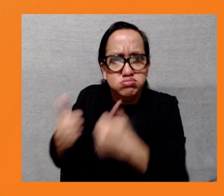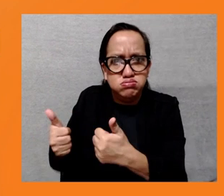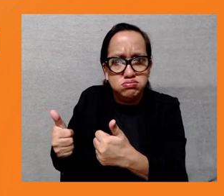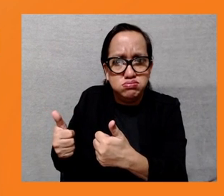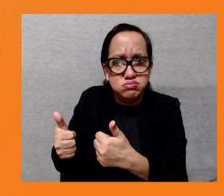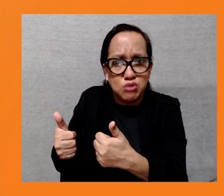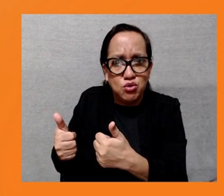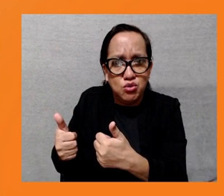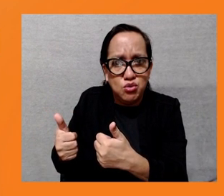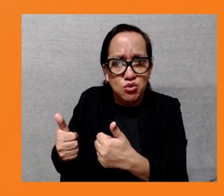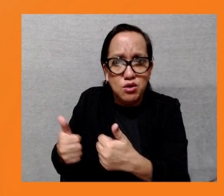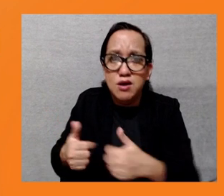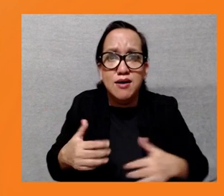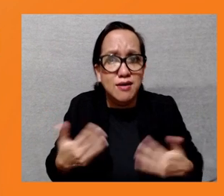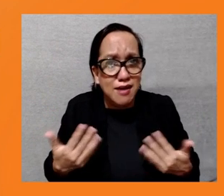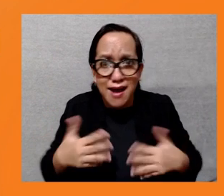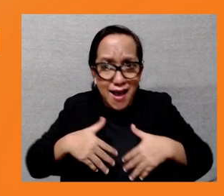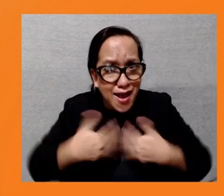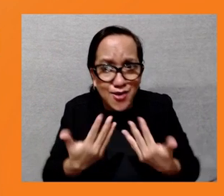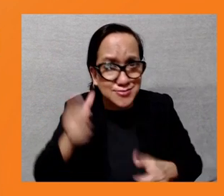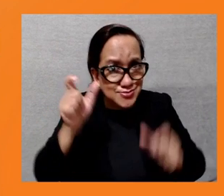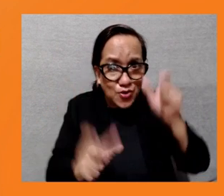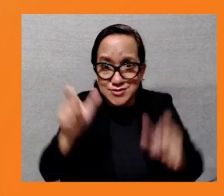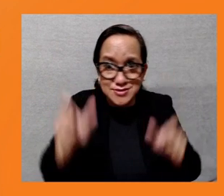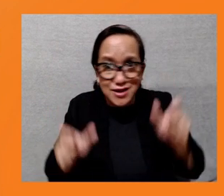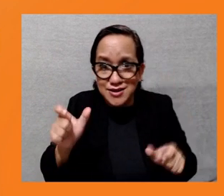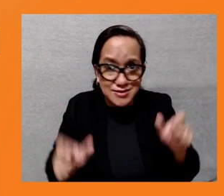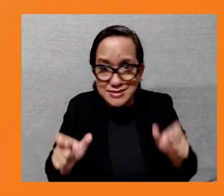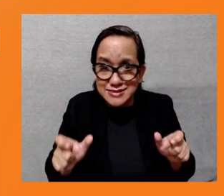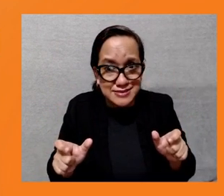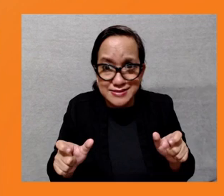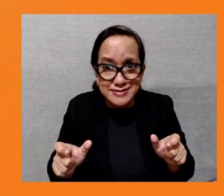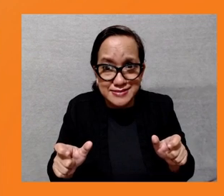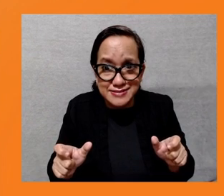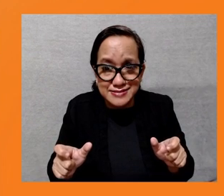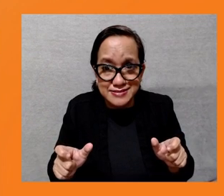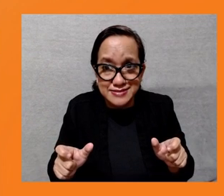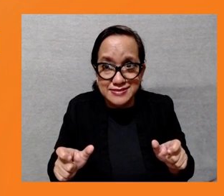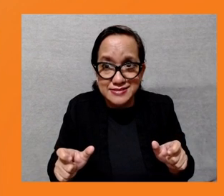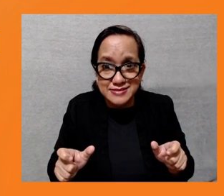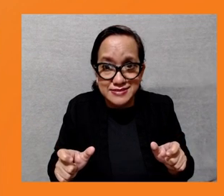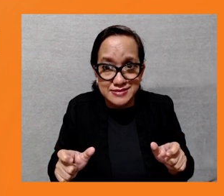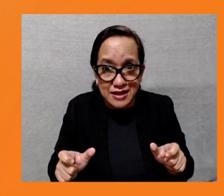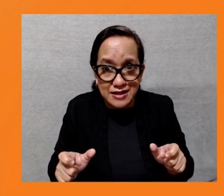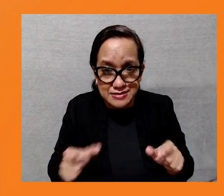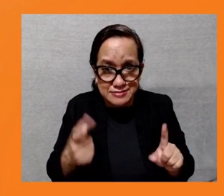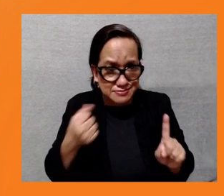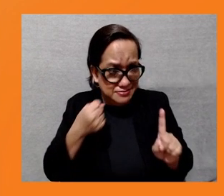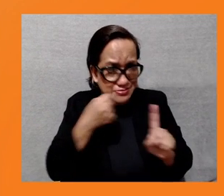replacement costs and to address the impacts on their livelihoods. Back to you, Ryan.